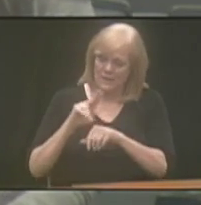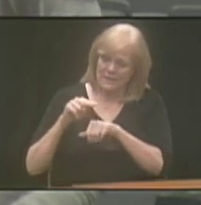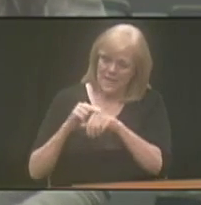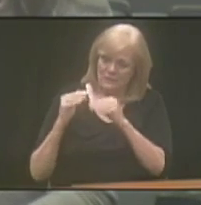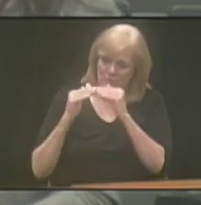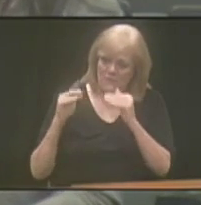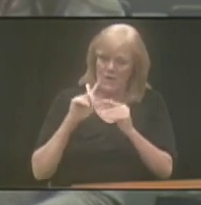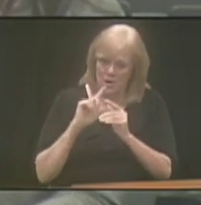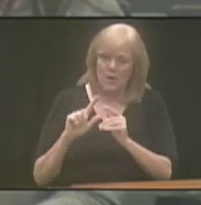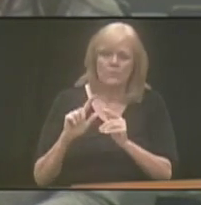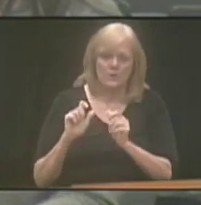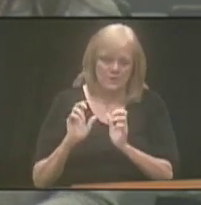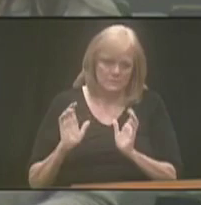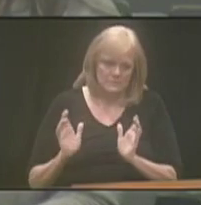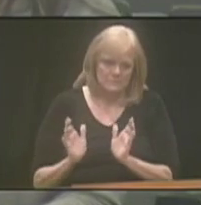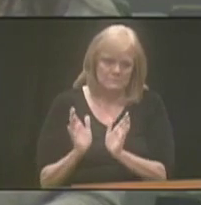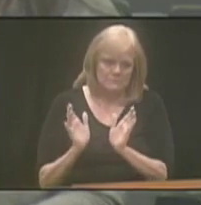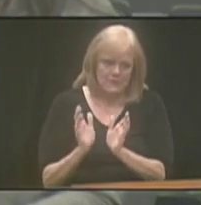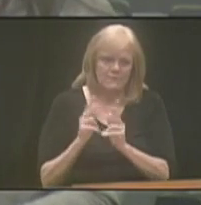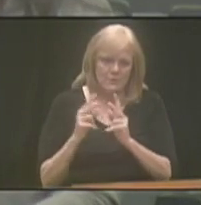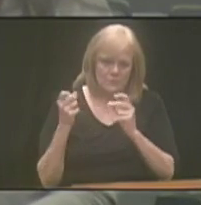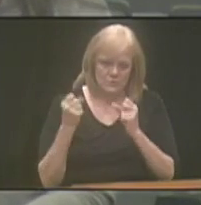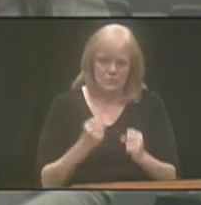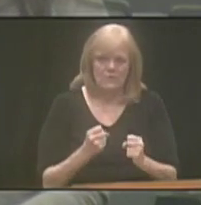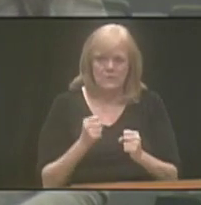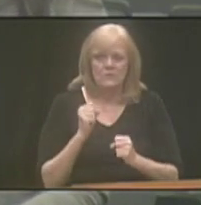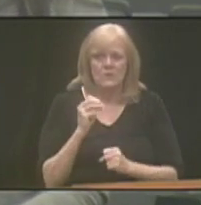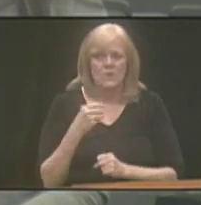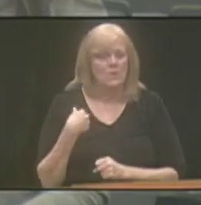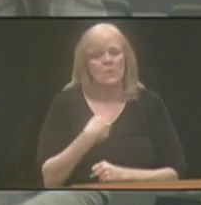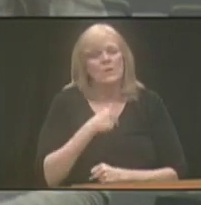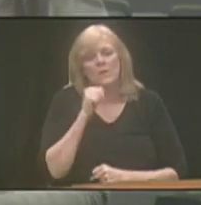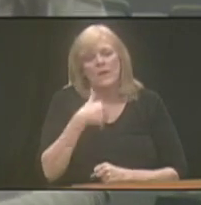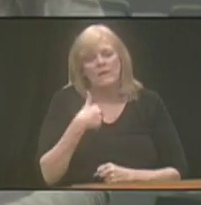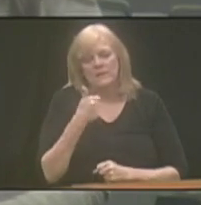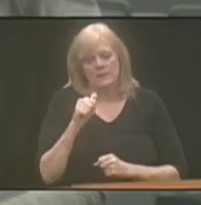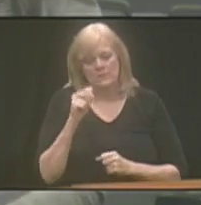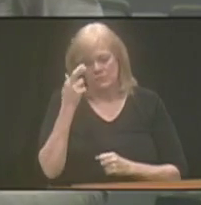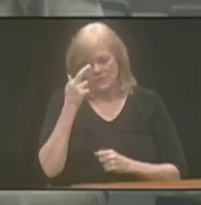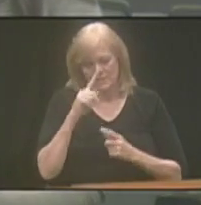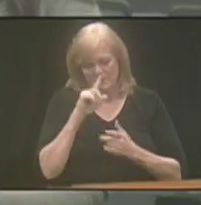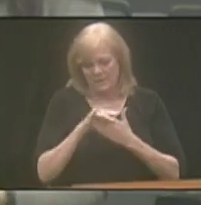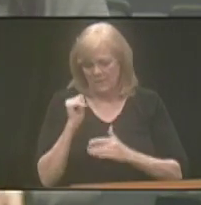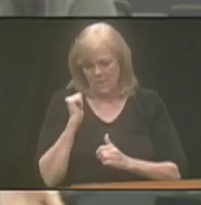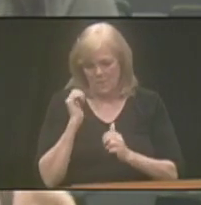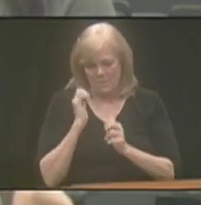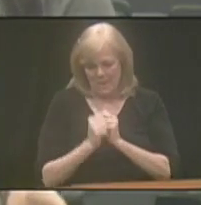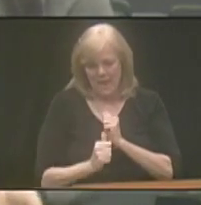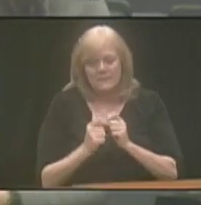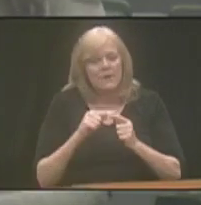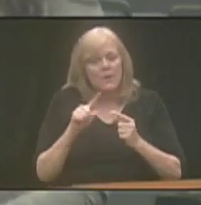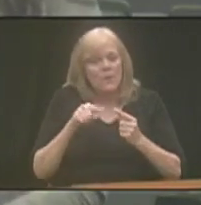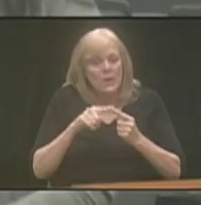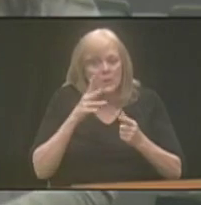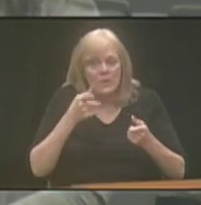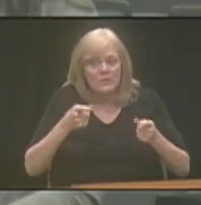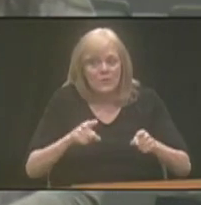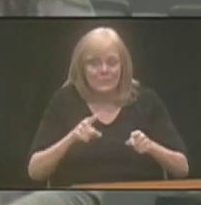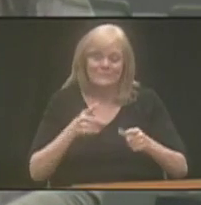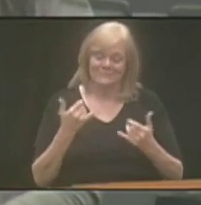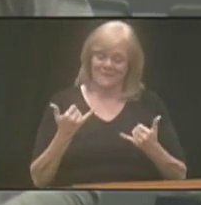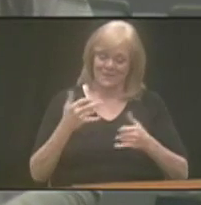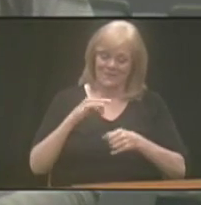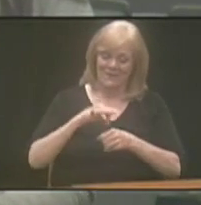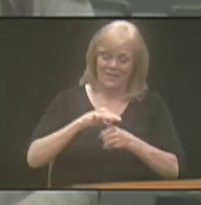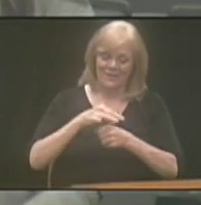really pushing very strongly. So we don't have any reason to believe those won't pass. It's just a matter of when it'll occur. It is an election